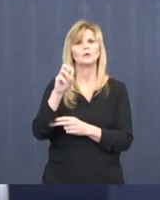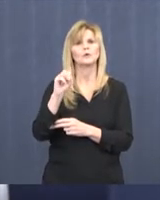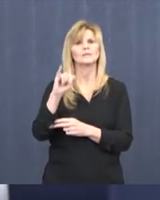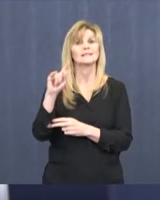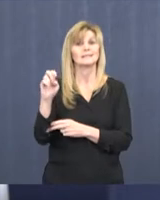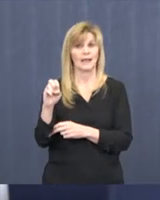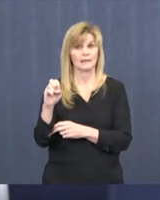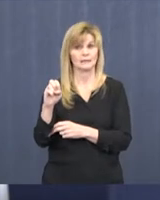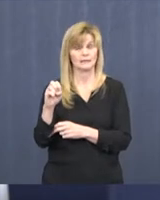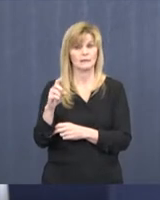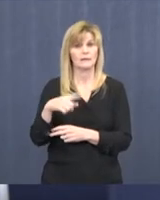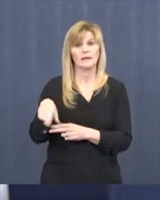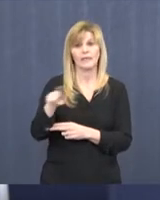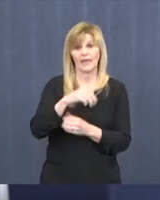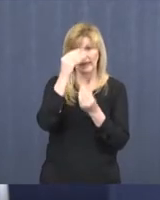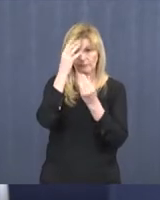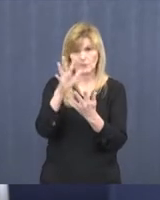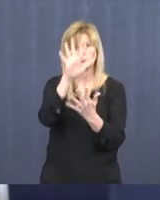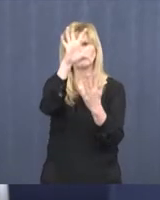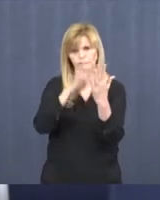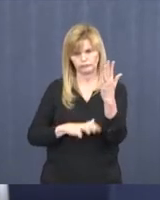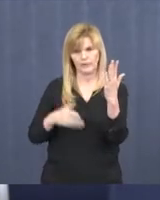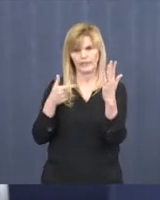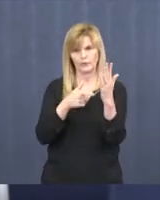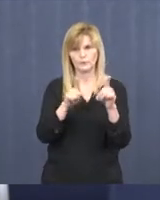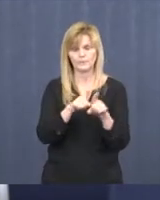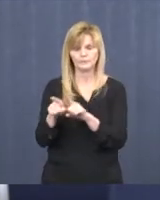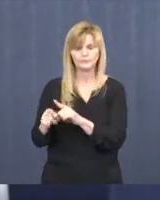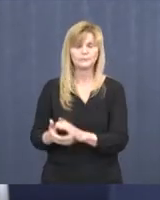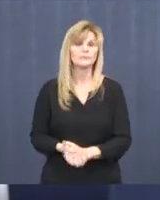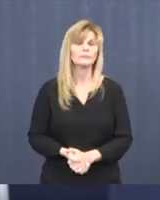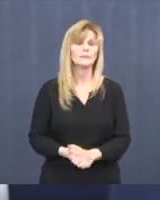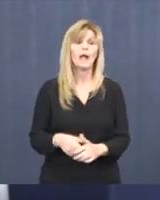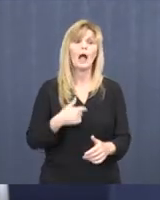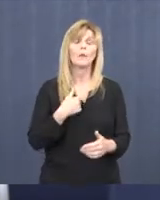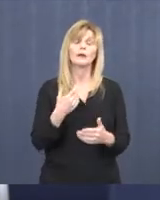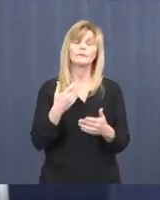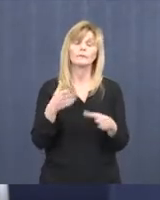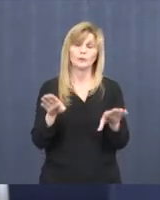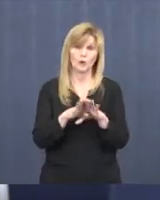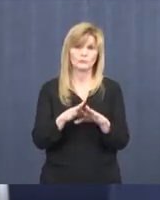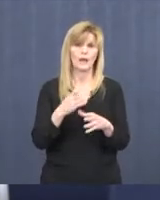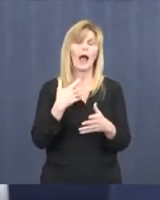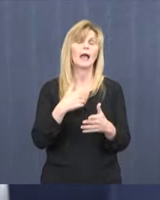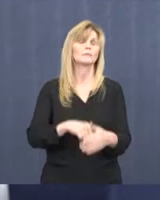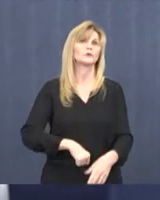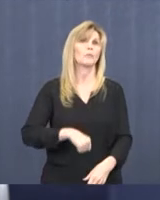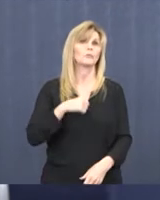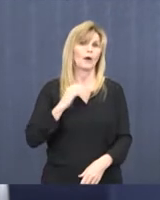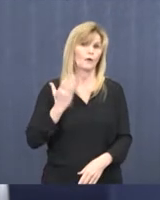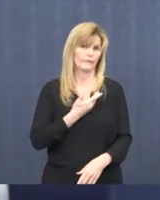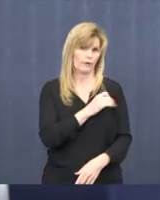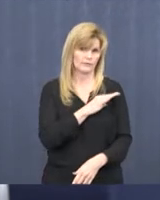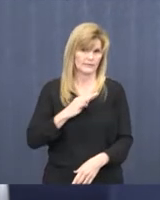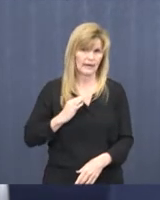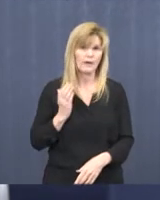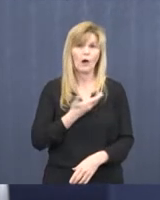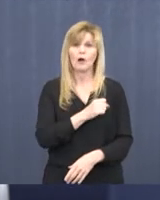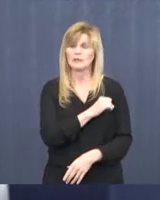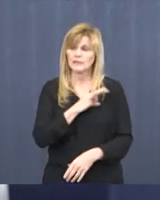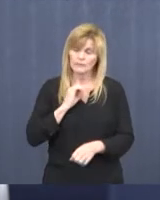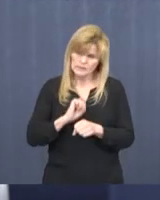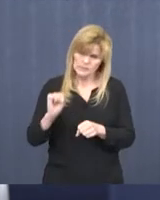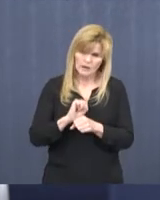latest information. I want to close by saying how incredibly proud I've been of our staff. They're stepping up daily